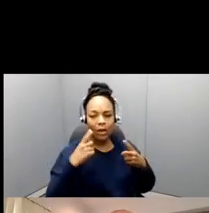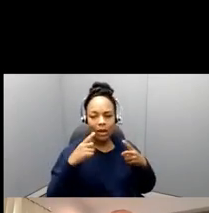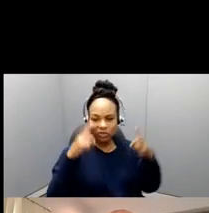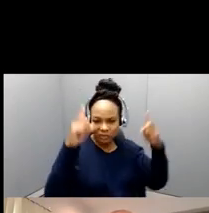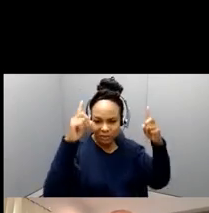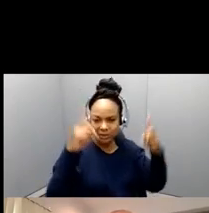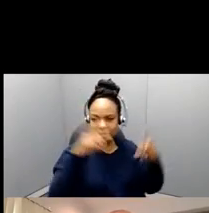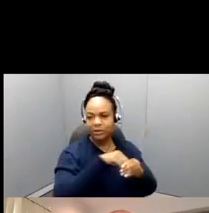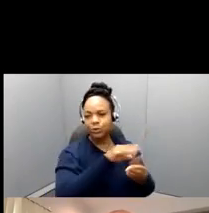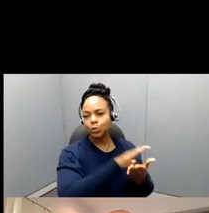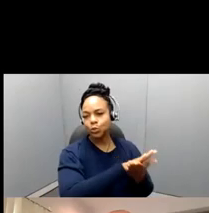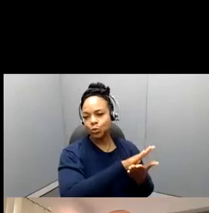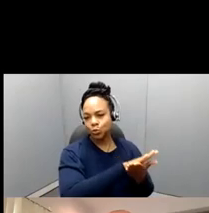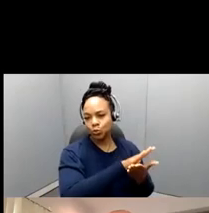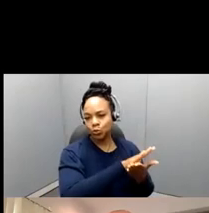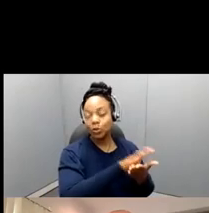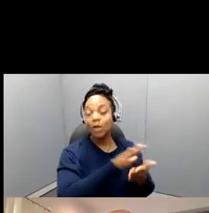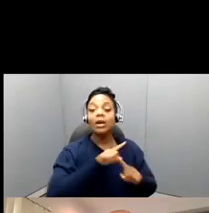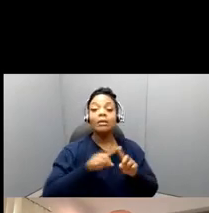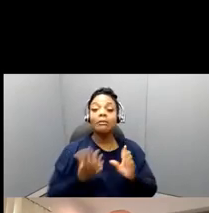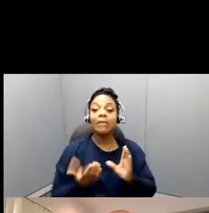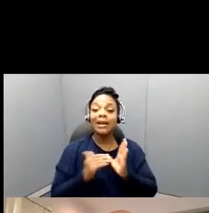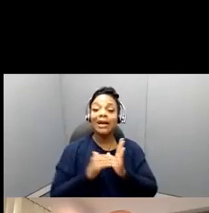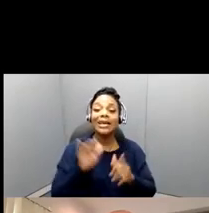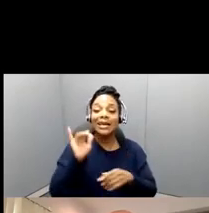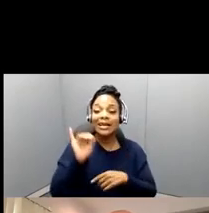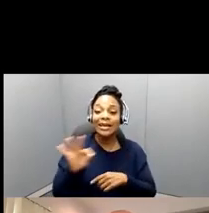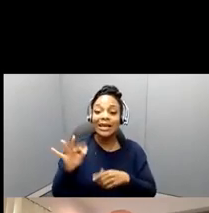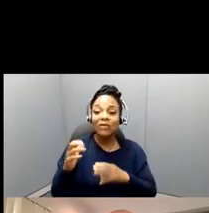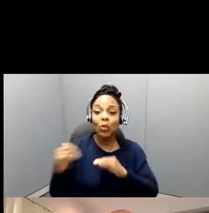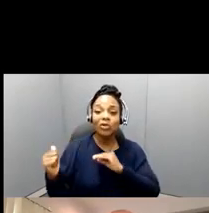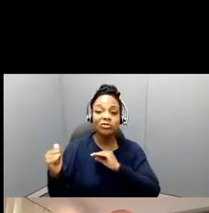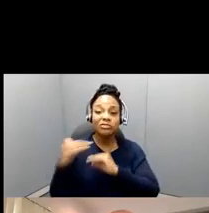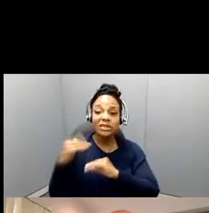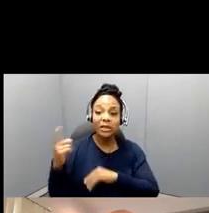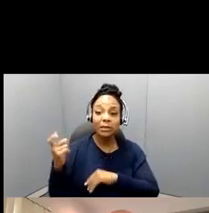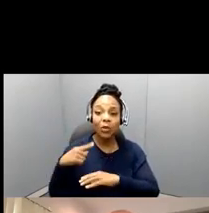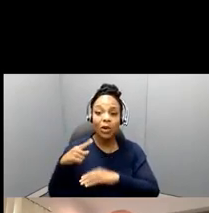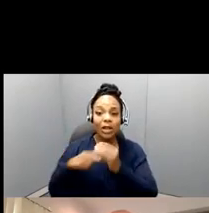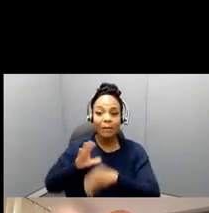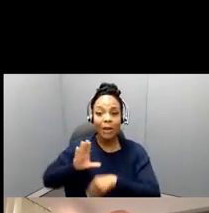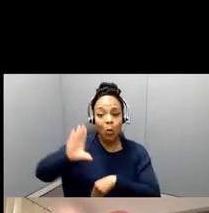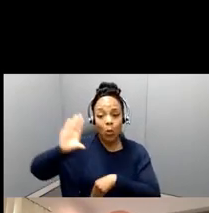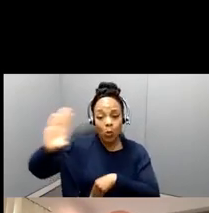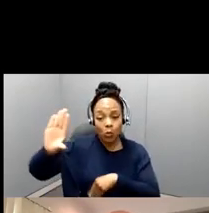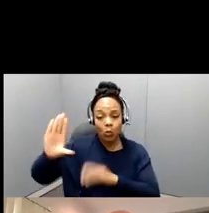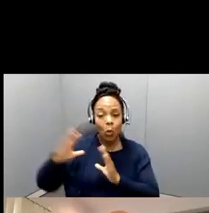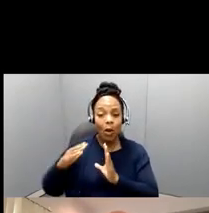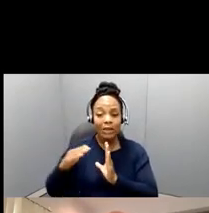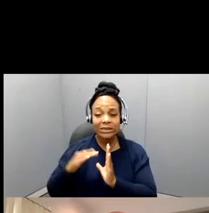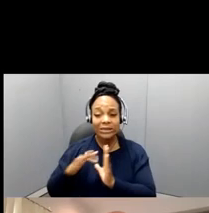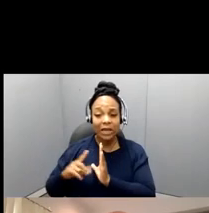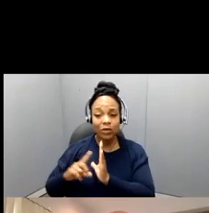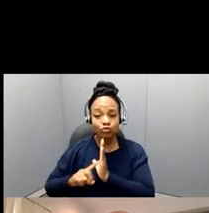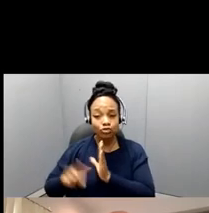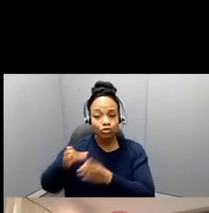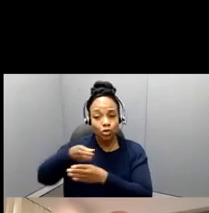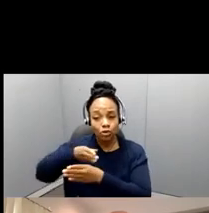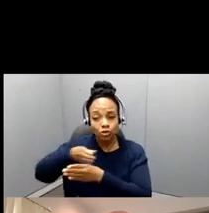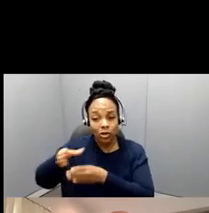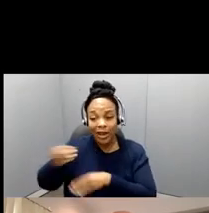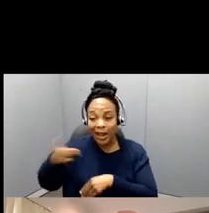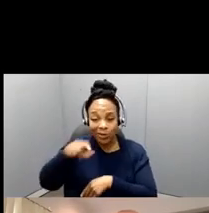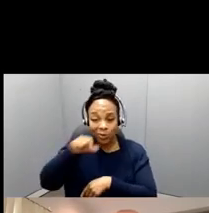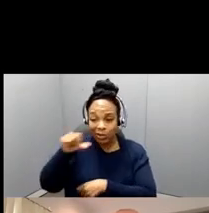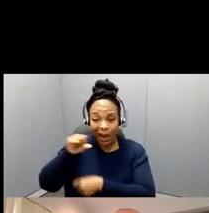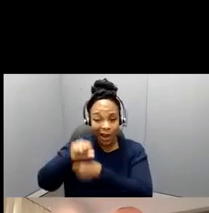But again, if you have questions specifically about your study, and you're not in a school of education, for example, and you want to just, what might this, something, something that